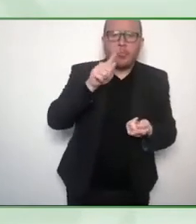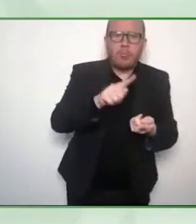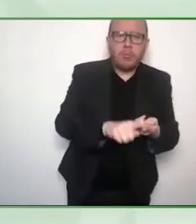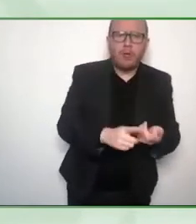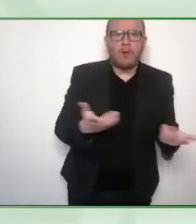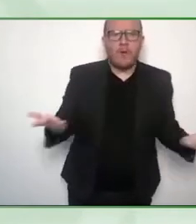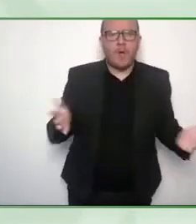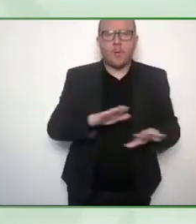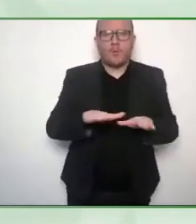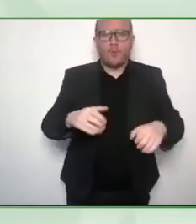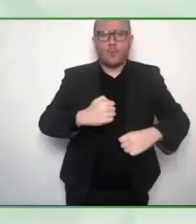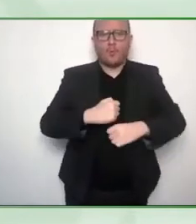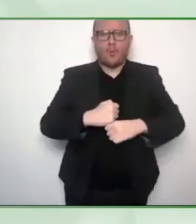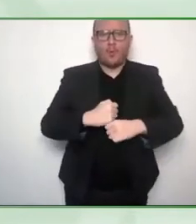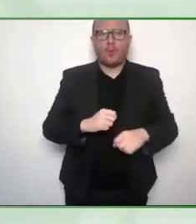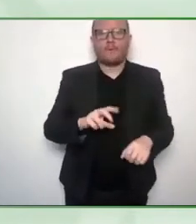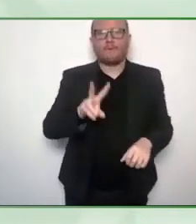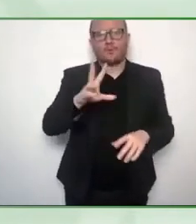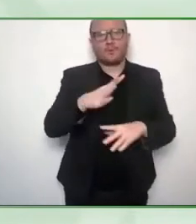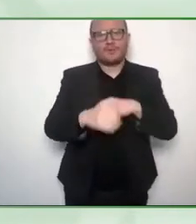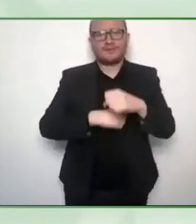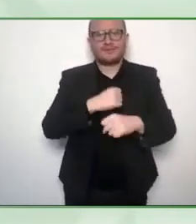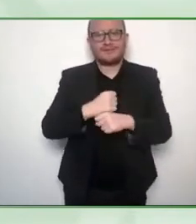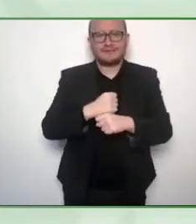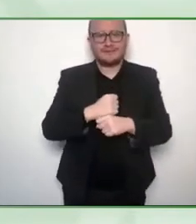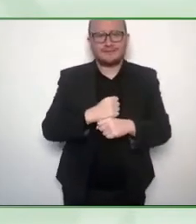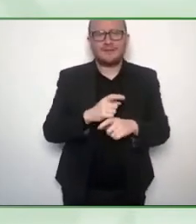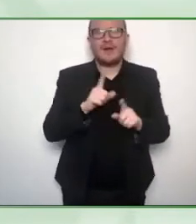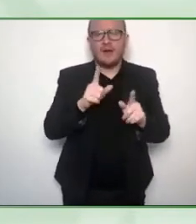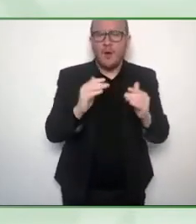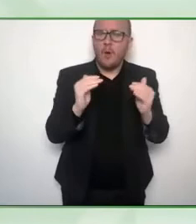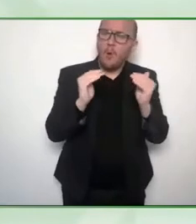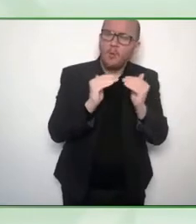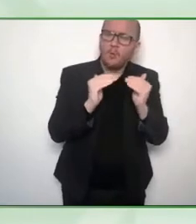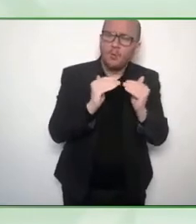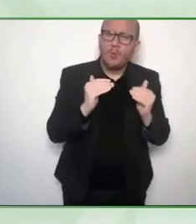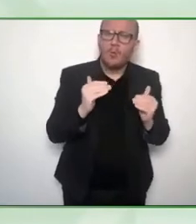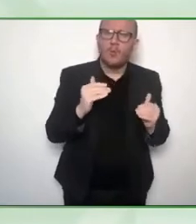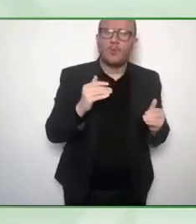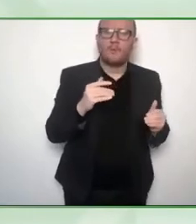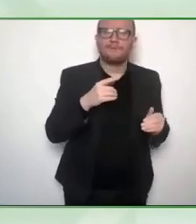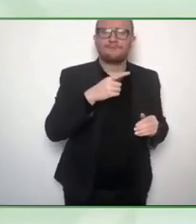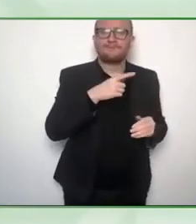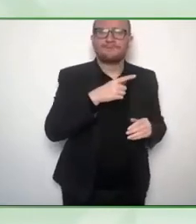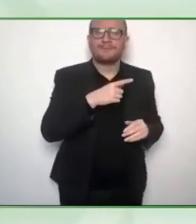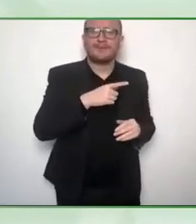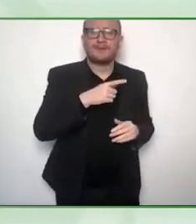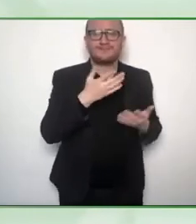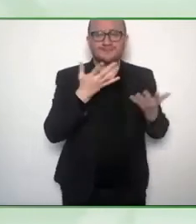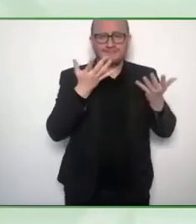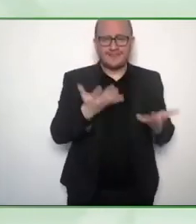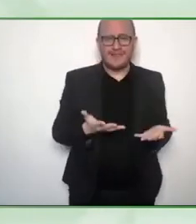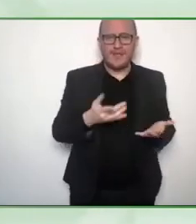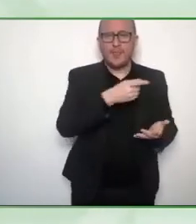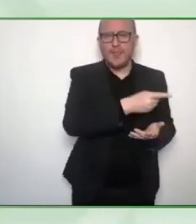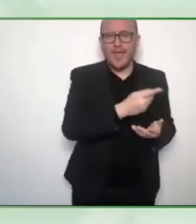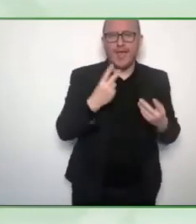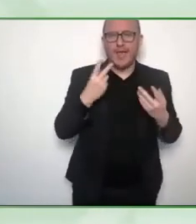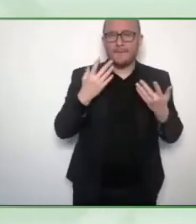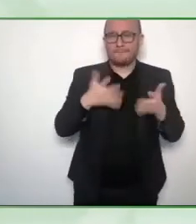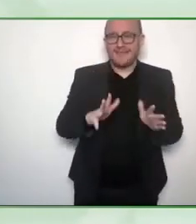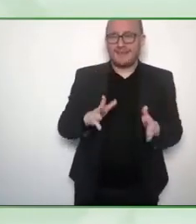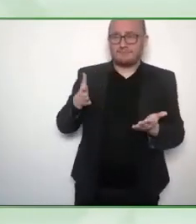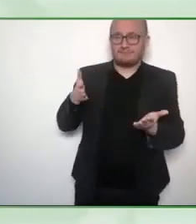disabled by the environment and the factors out of their control. So they are more sensitive to the needs. But the challenge, again,